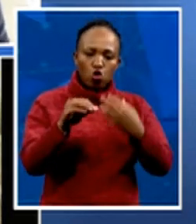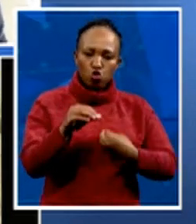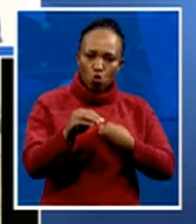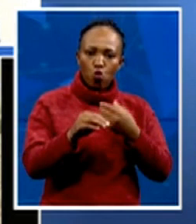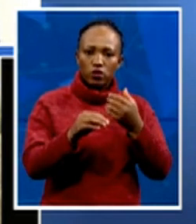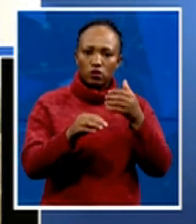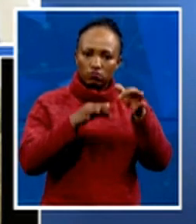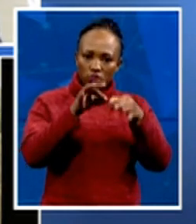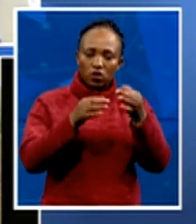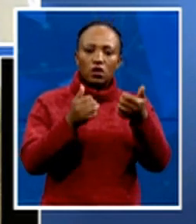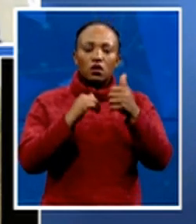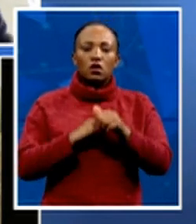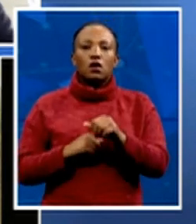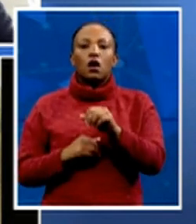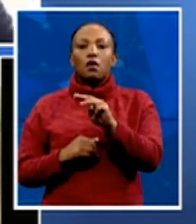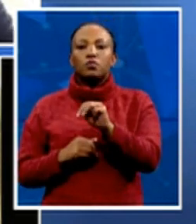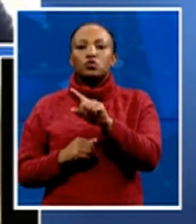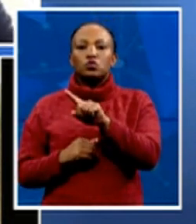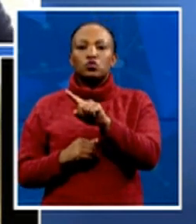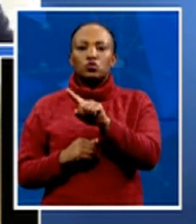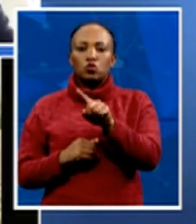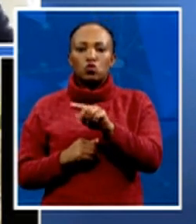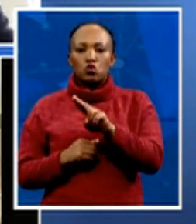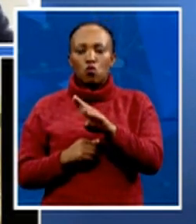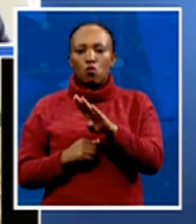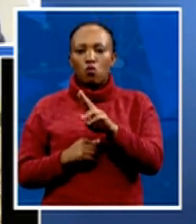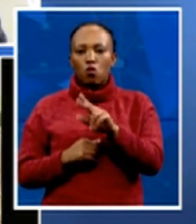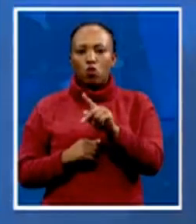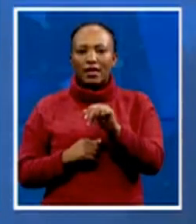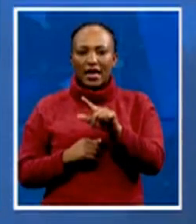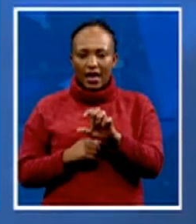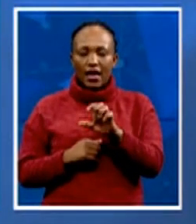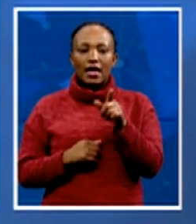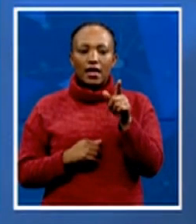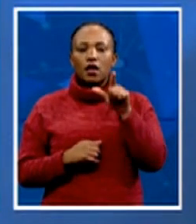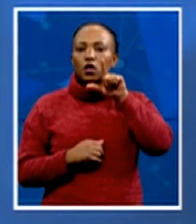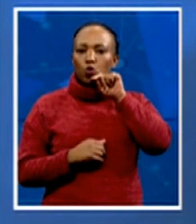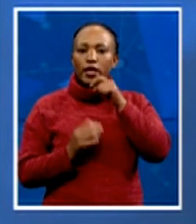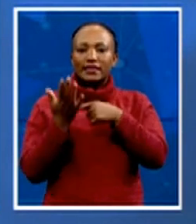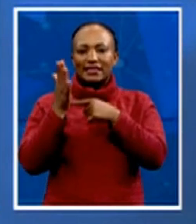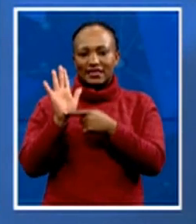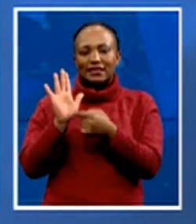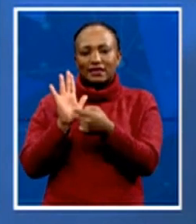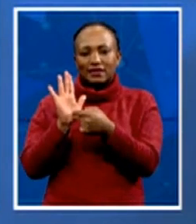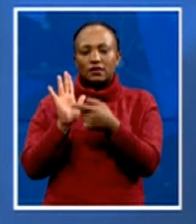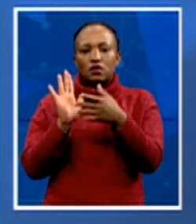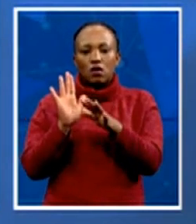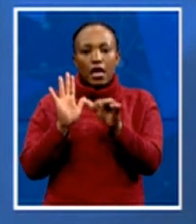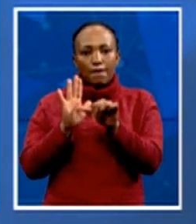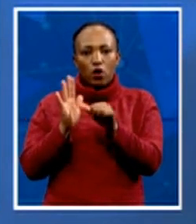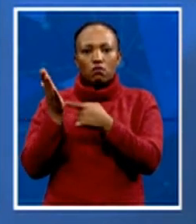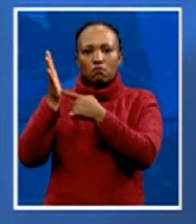a tweet that we're going to use to wrap up our conversation that I think is quite important. And we're going to put it up. He says, morning, Sisi.